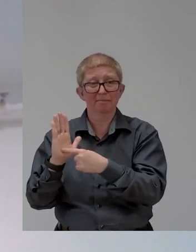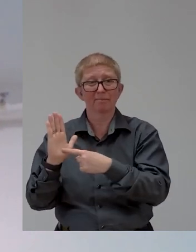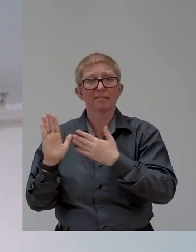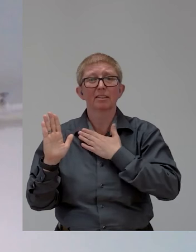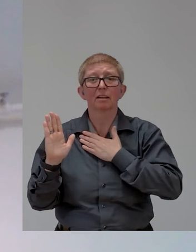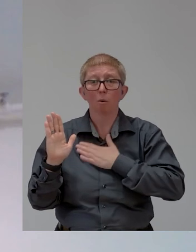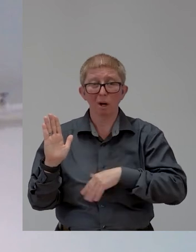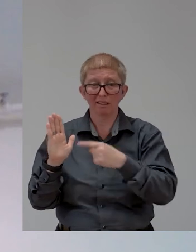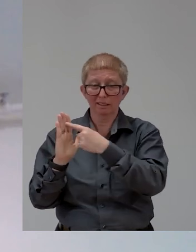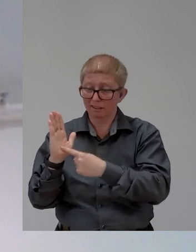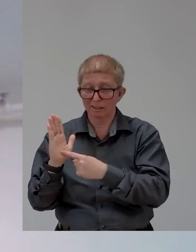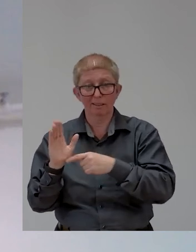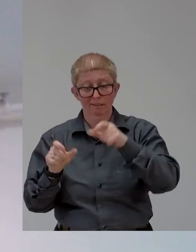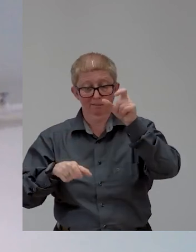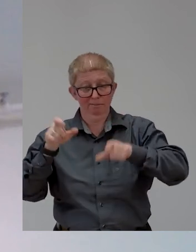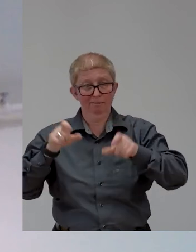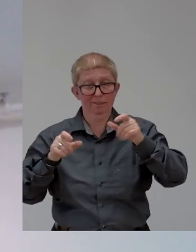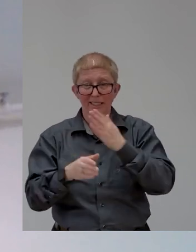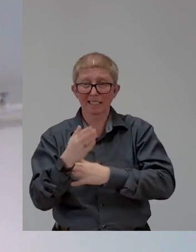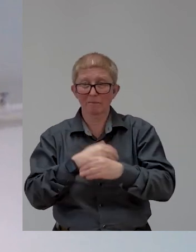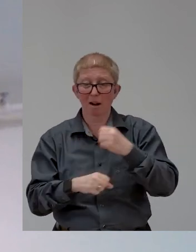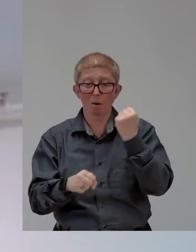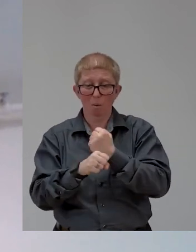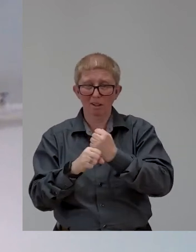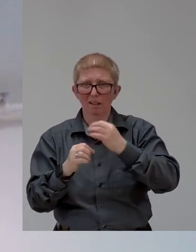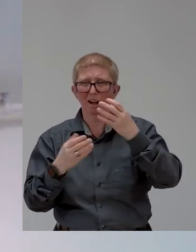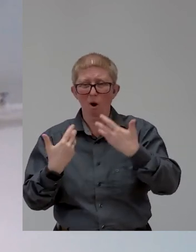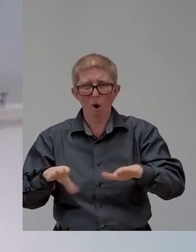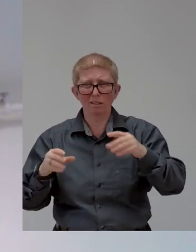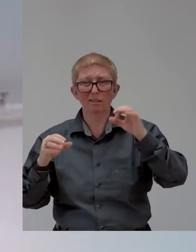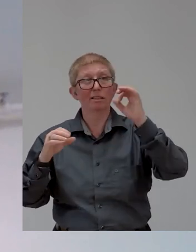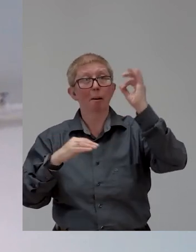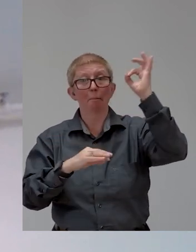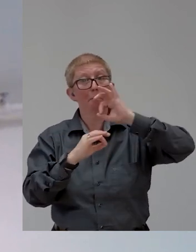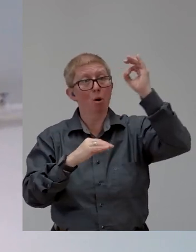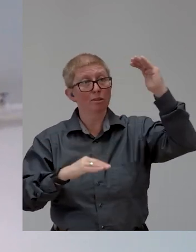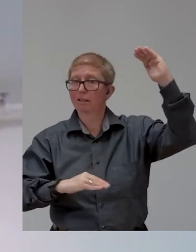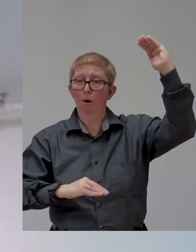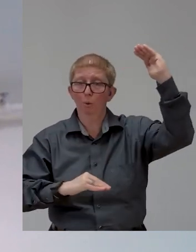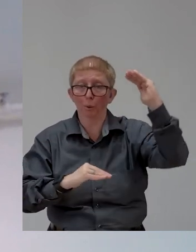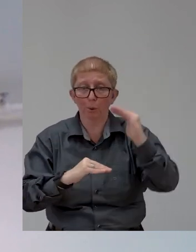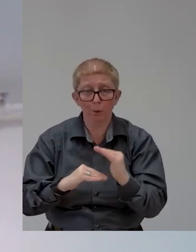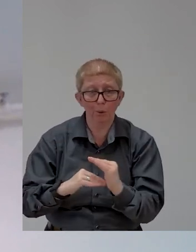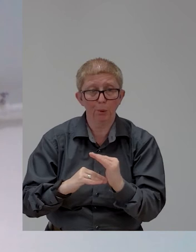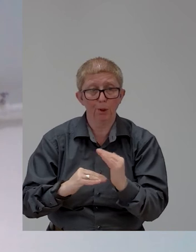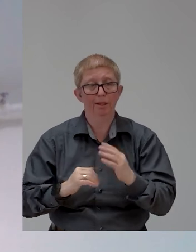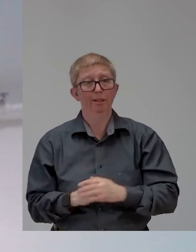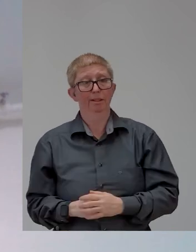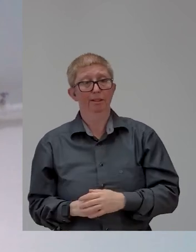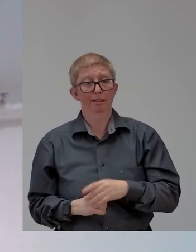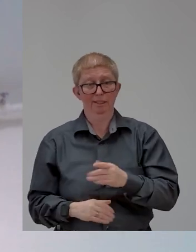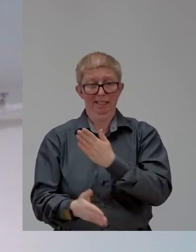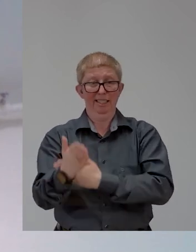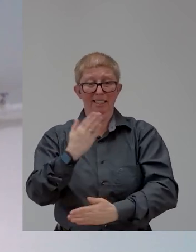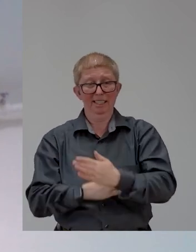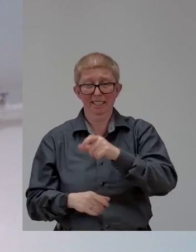much will World Bank's work on making disability and development inclusive, trickle down to states, trickle